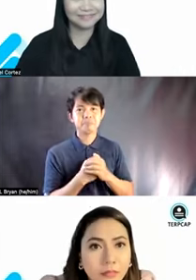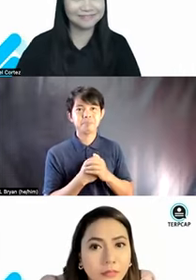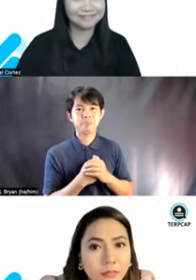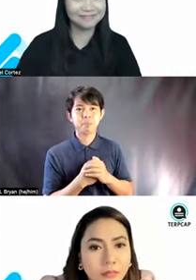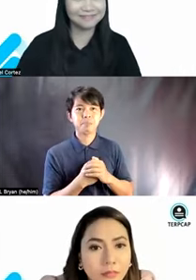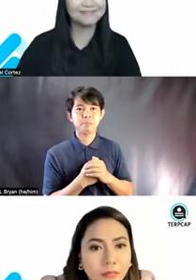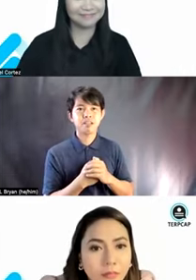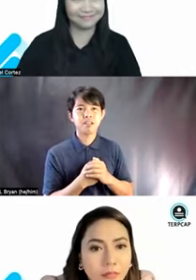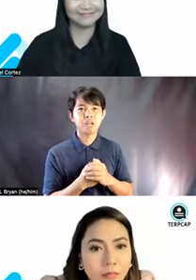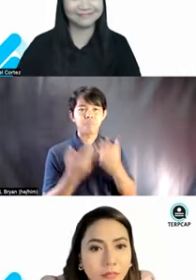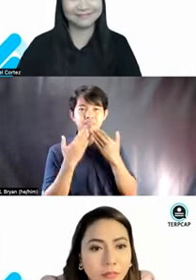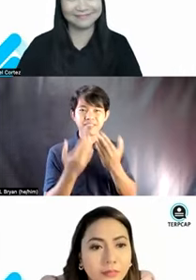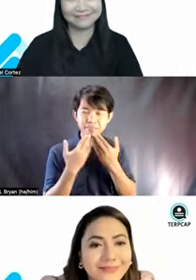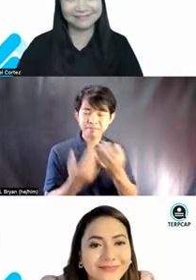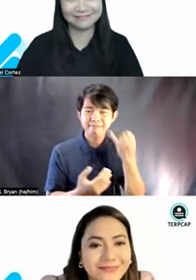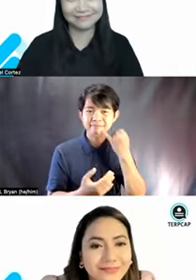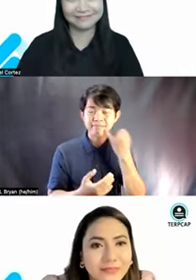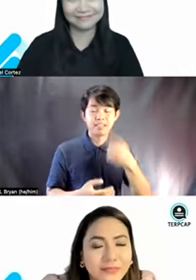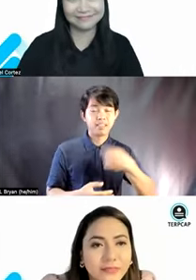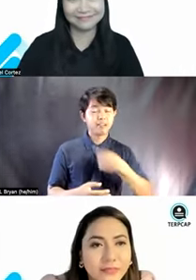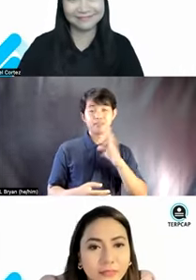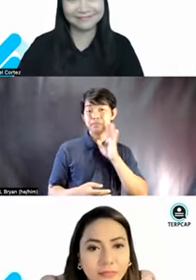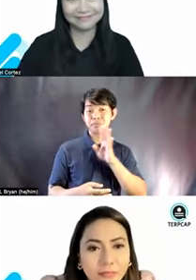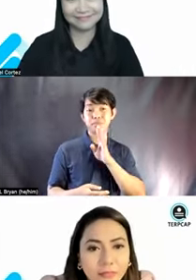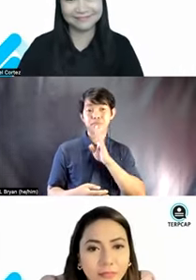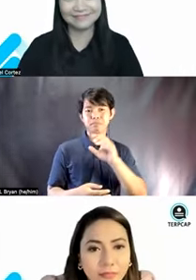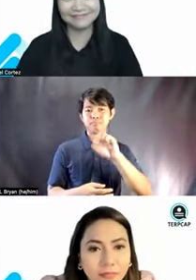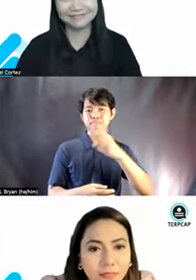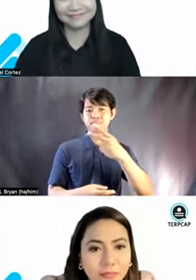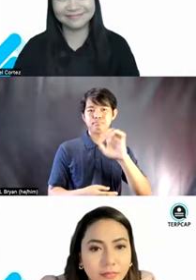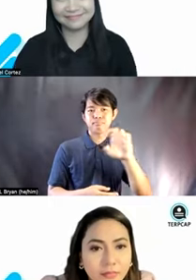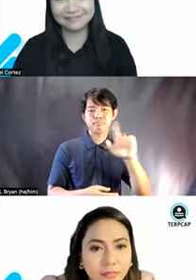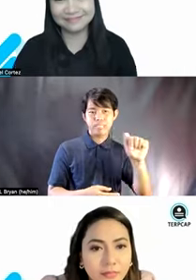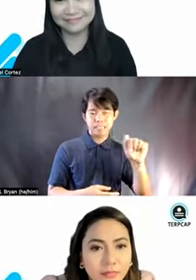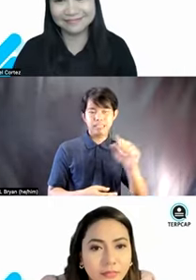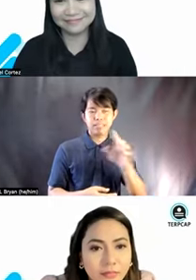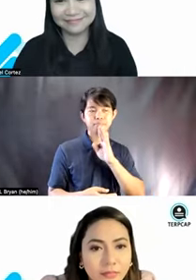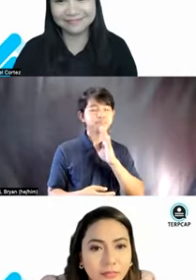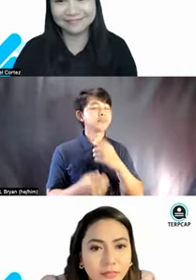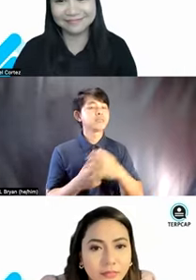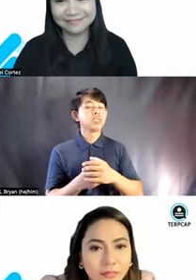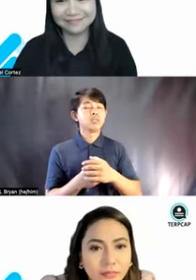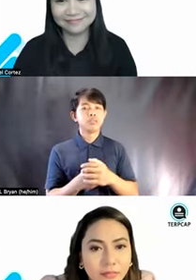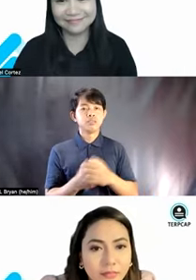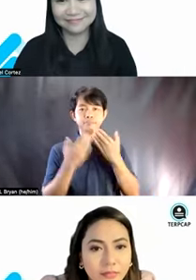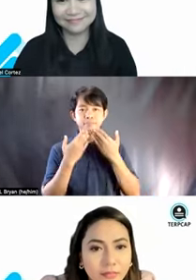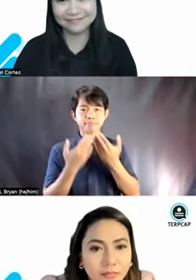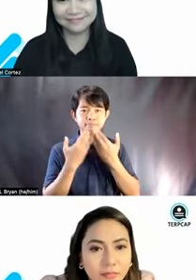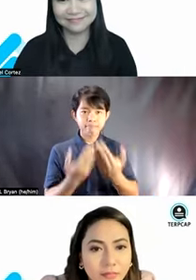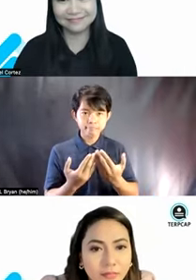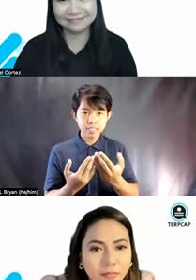Yeah, thanks, Jael. this is Sheila again speaking. And, um, thank you for that